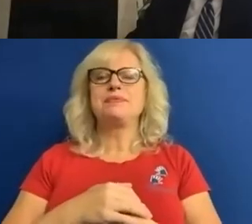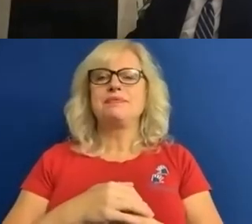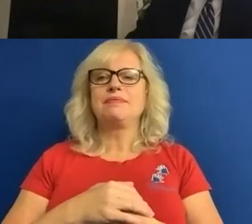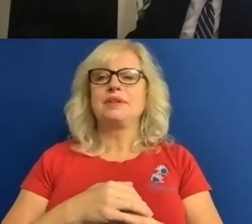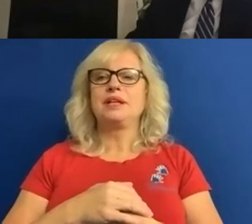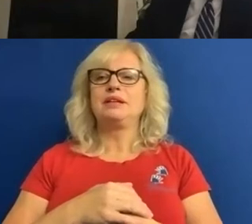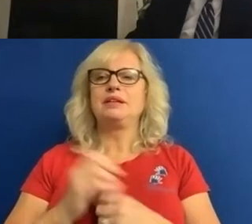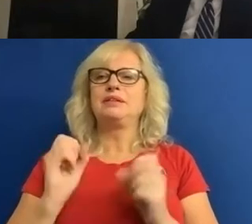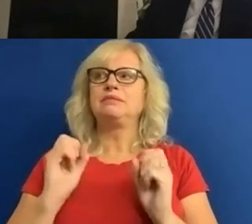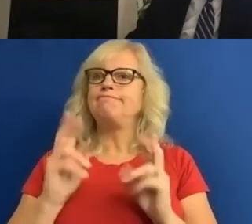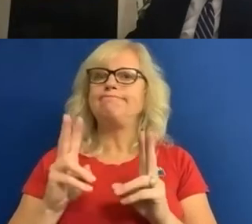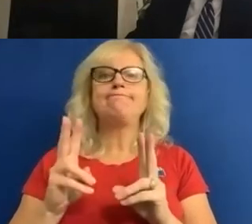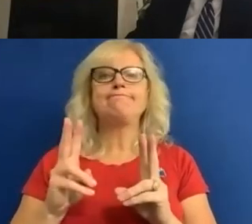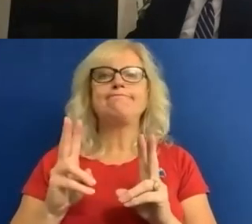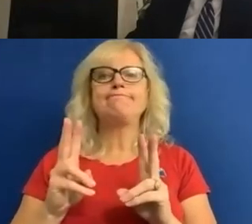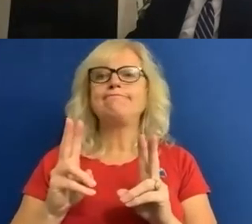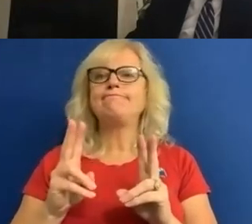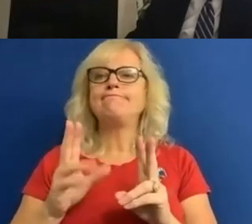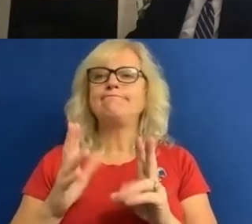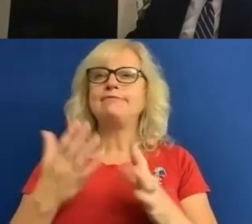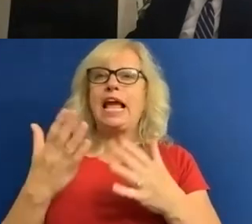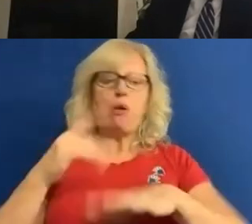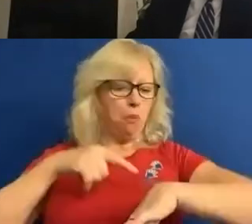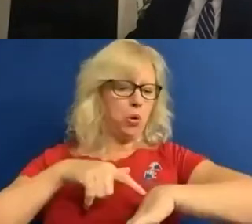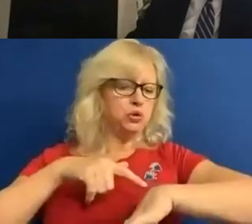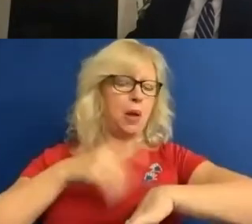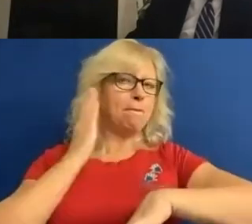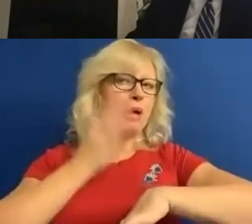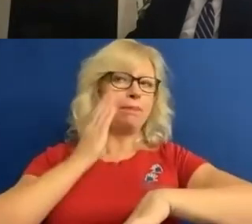Okay, so we are right on time, which is great.